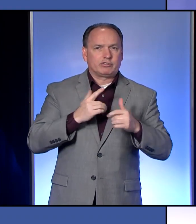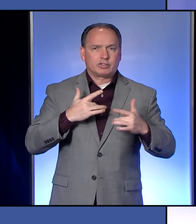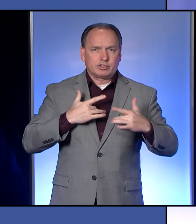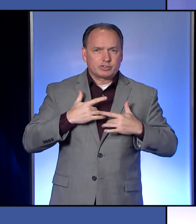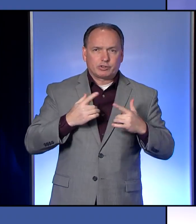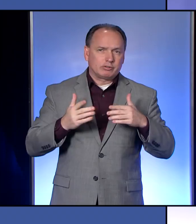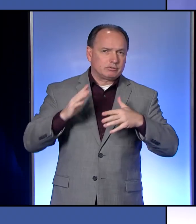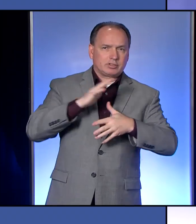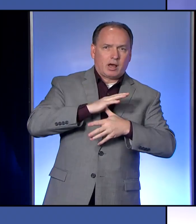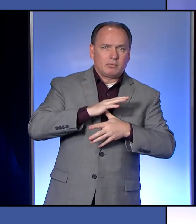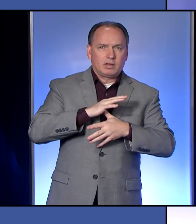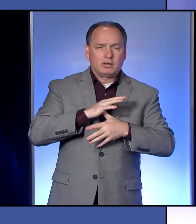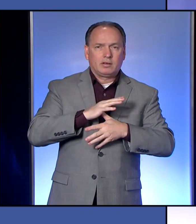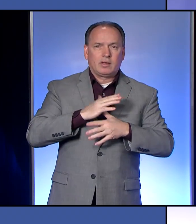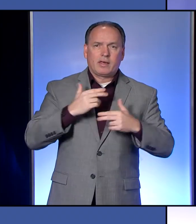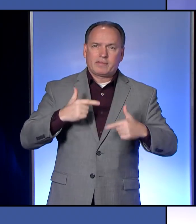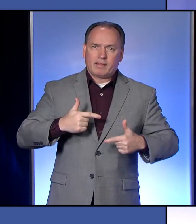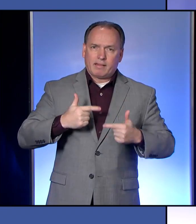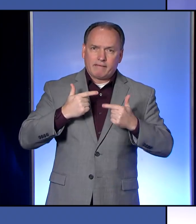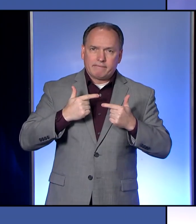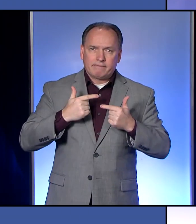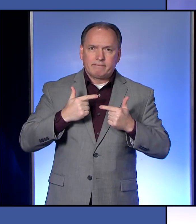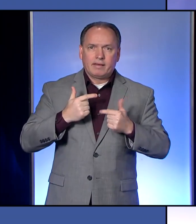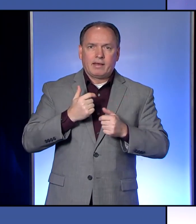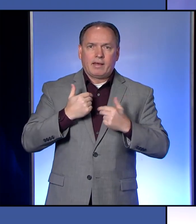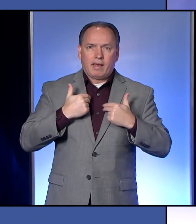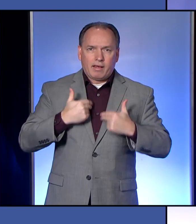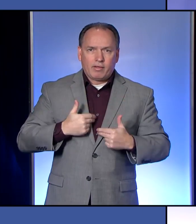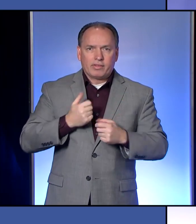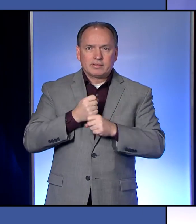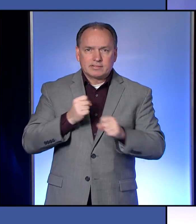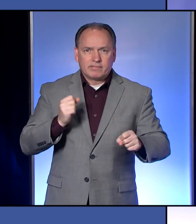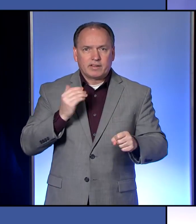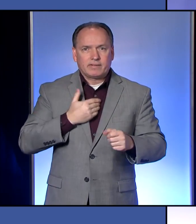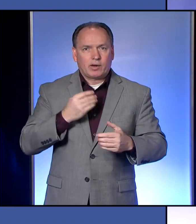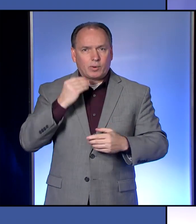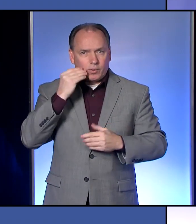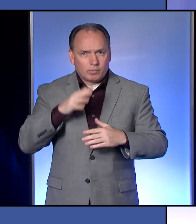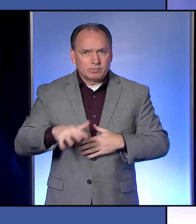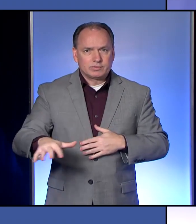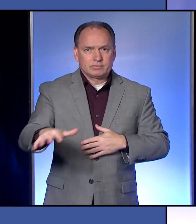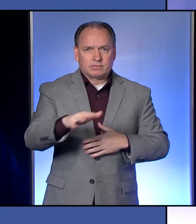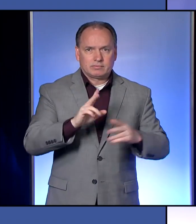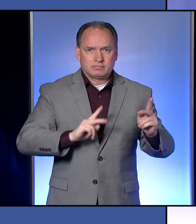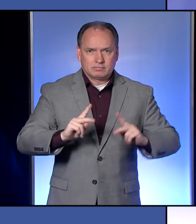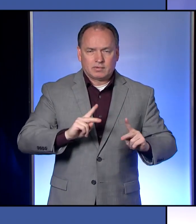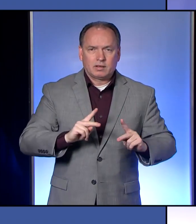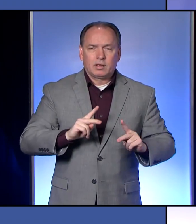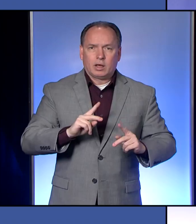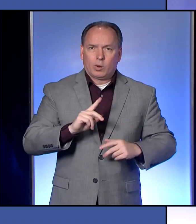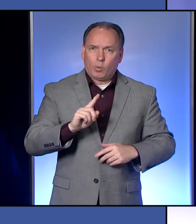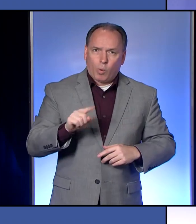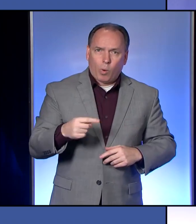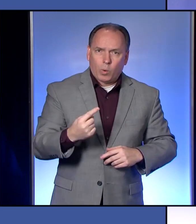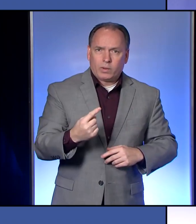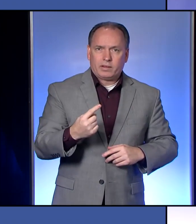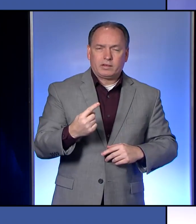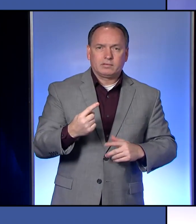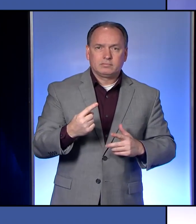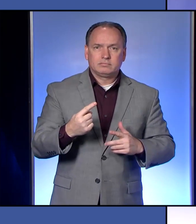the safety, the health of our residents. And so we will only do what we believe is